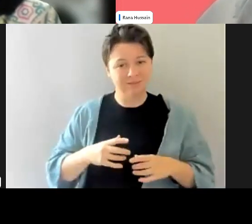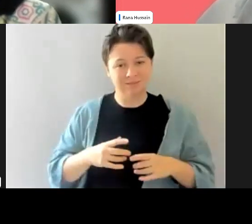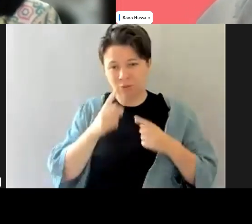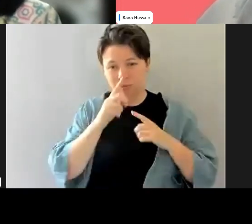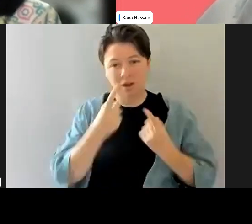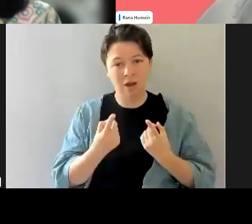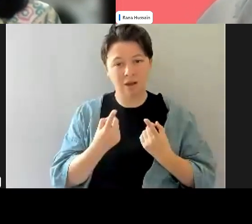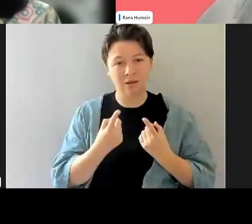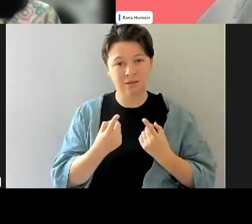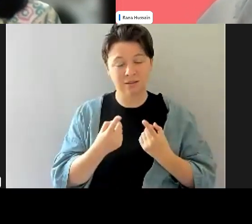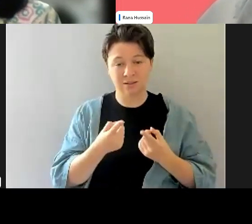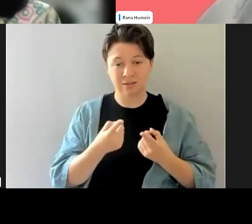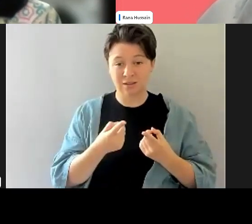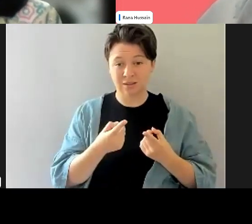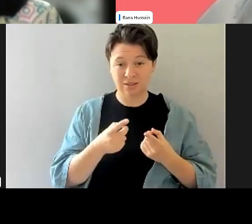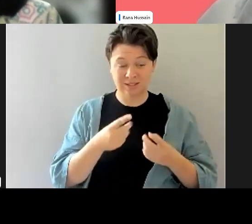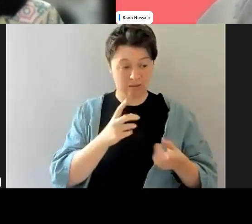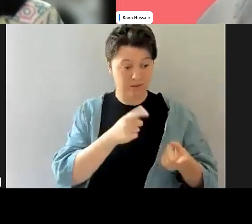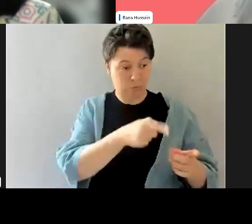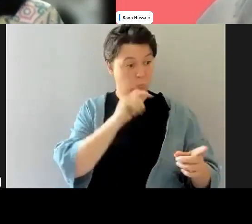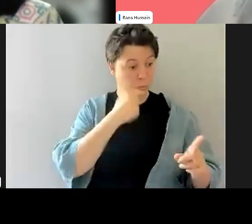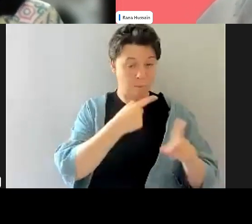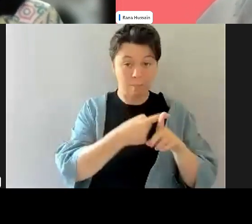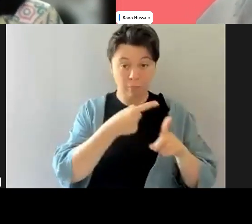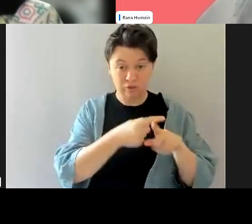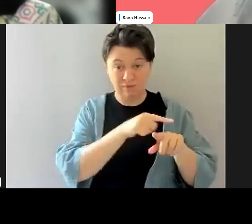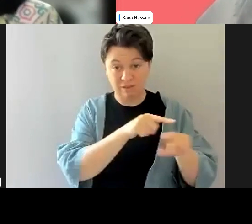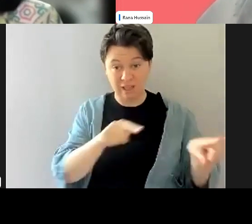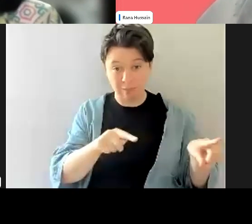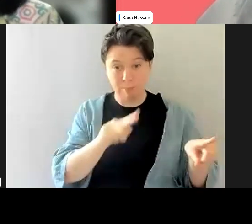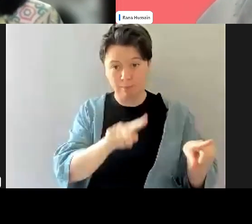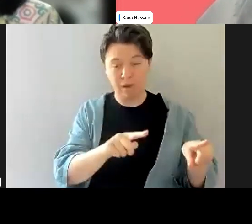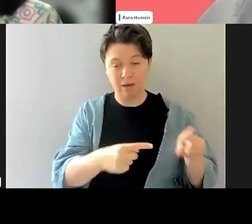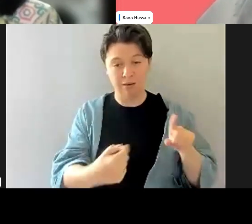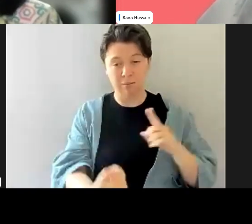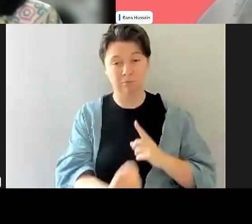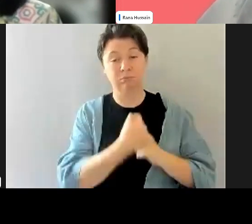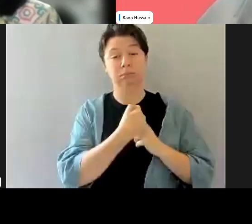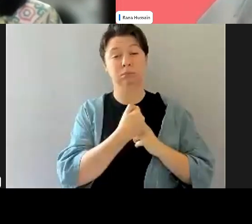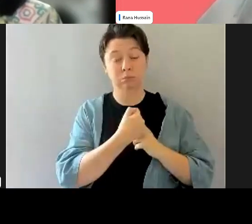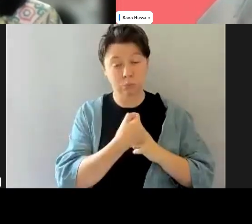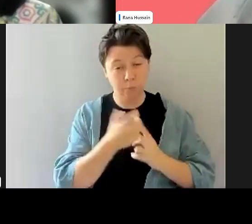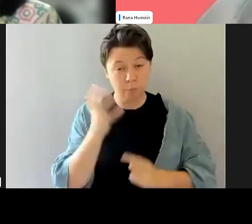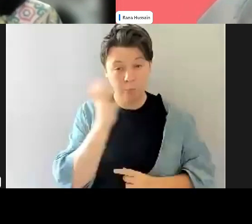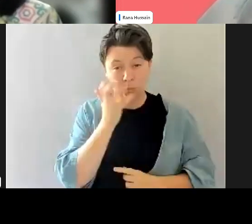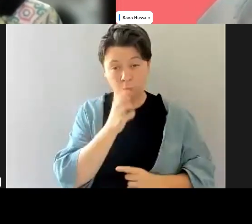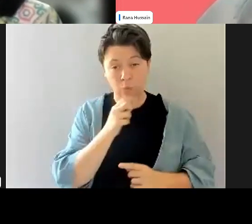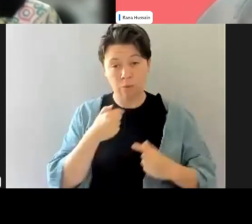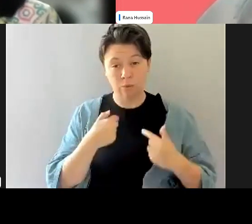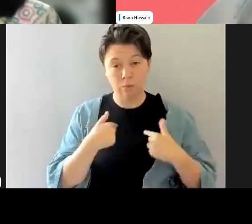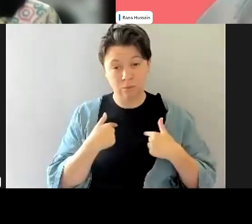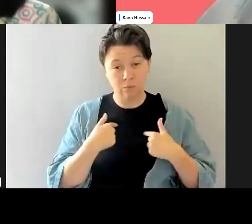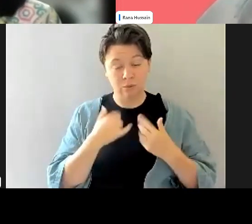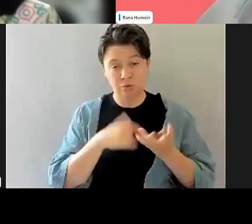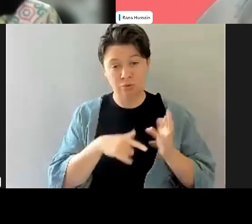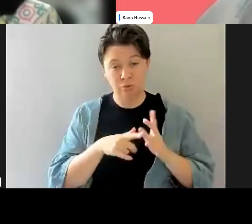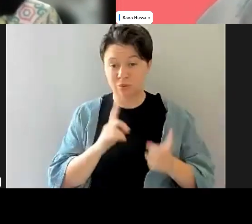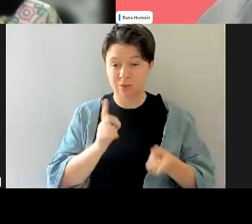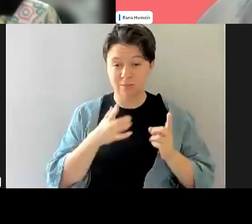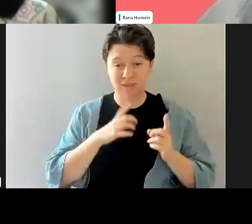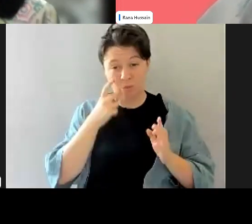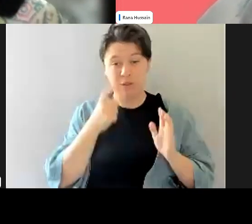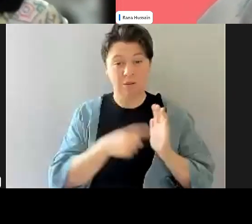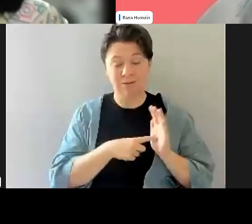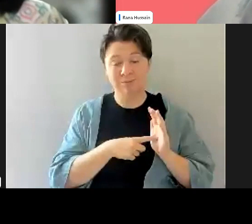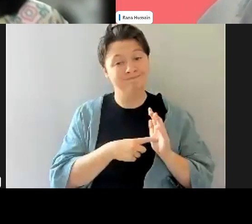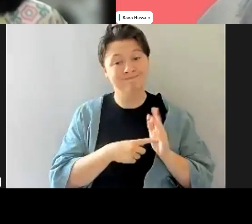end, but sometimes it's not good for you. So I think that's, it's really important to acknowledge, acknowledge that that's, that may happen and that you've